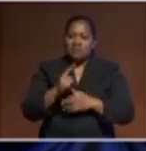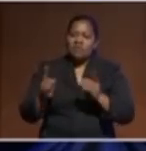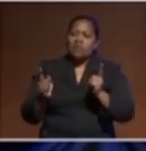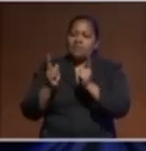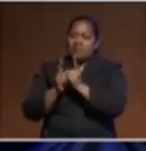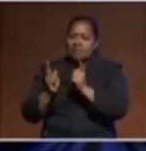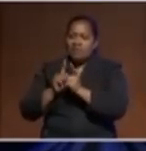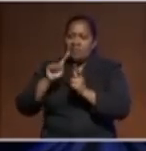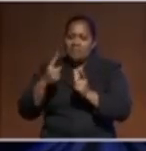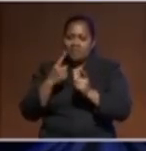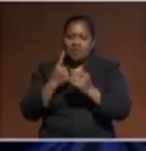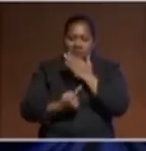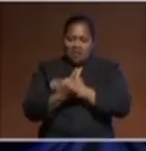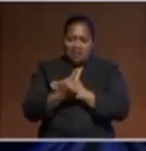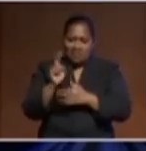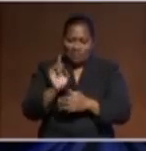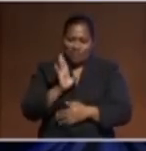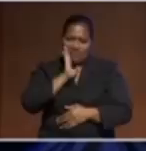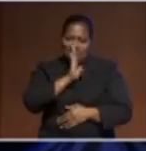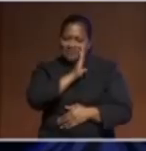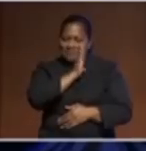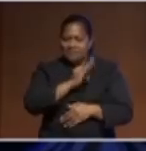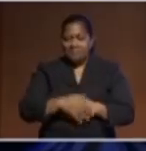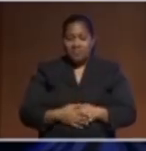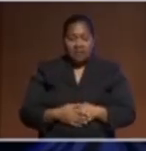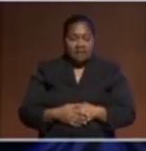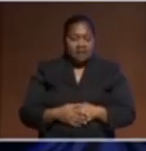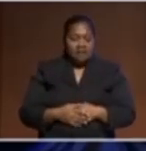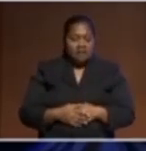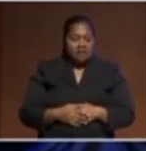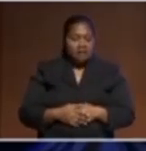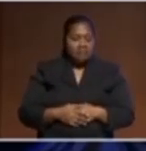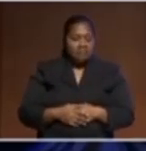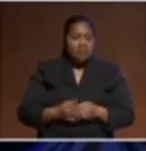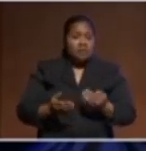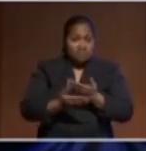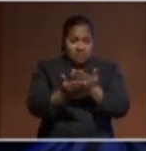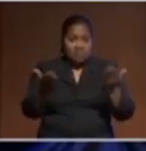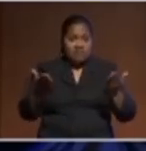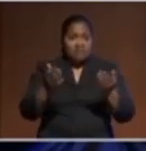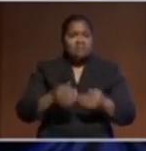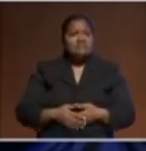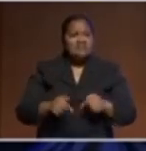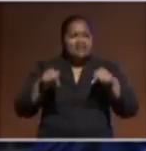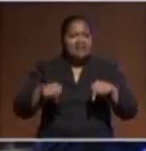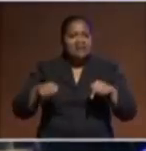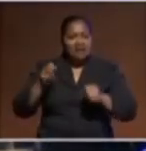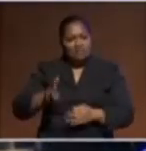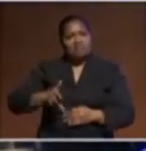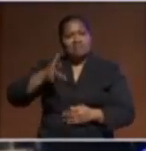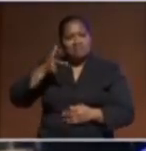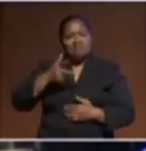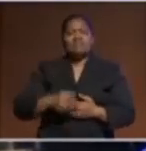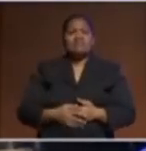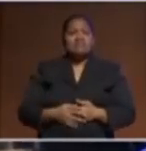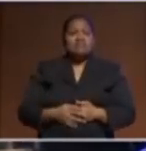And to all of you friends in the audience and those of you here in person and those online, it's not often we